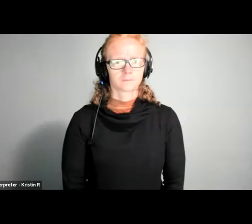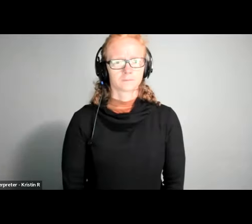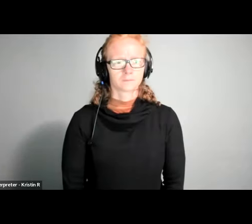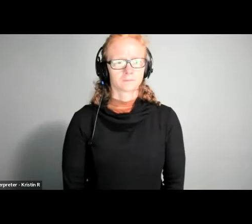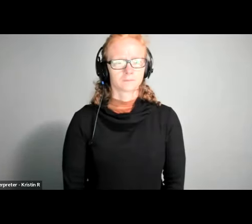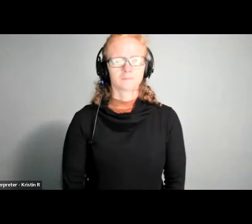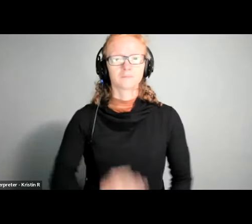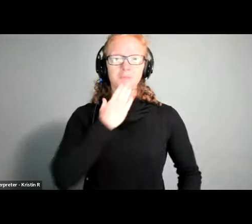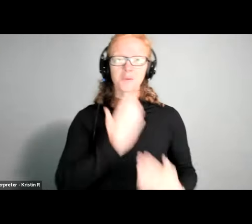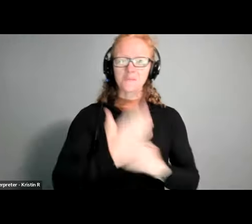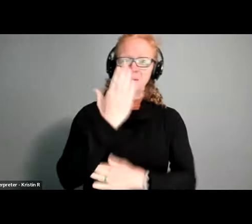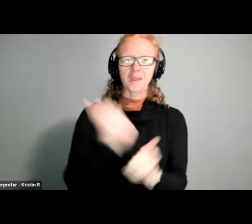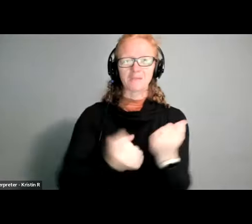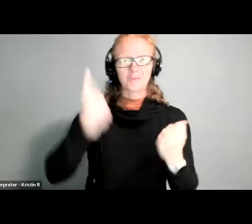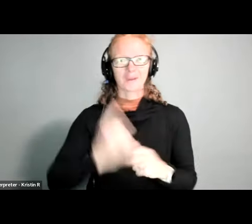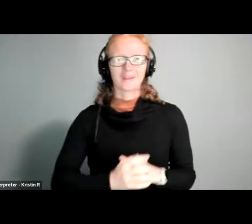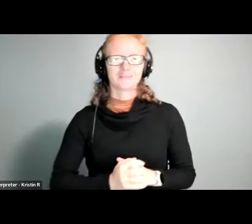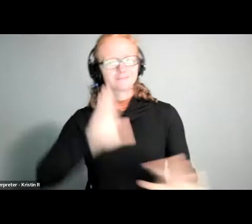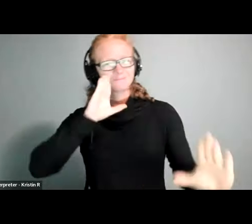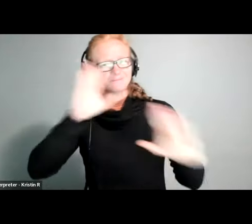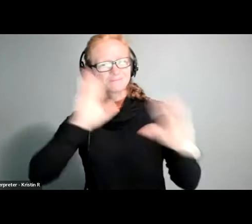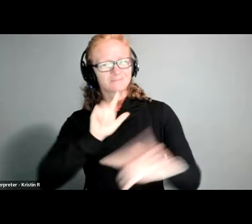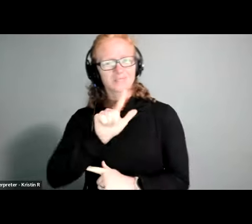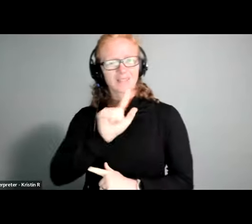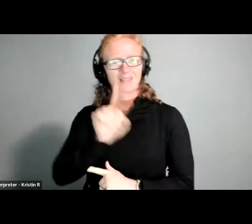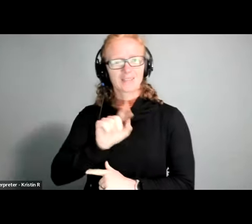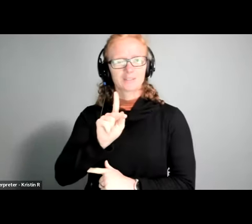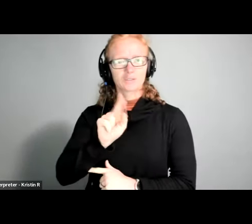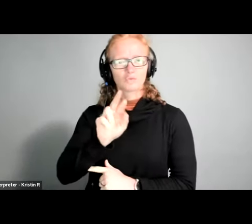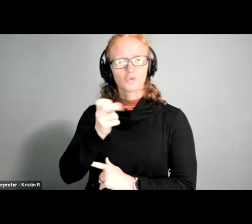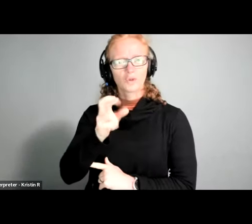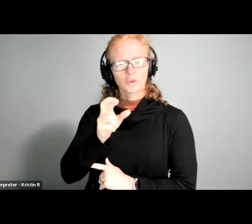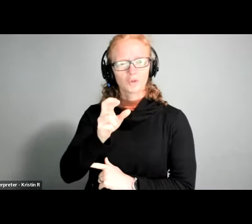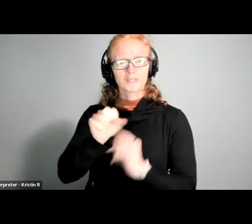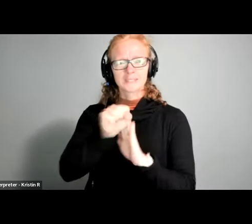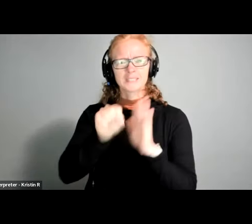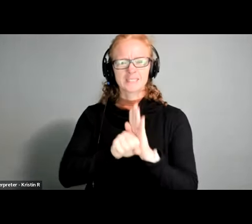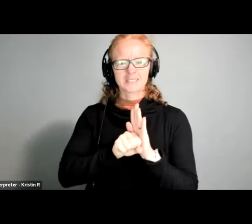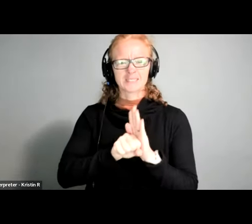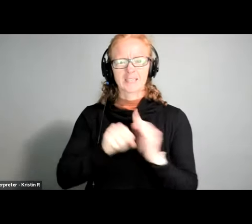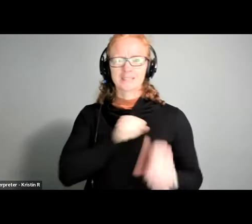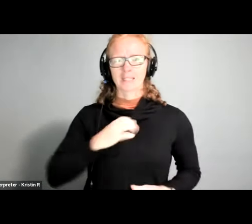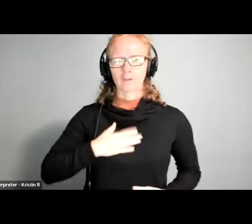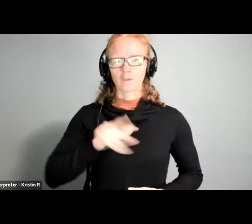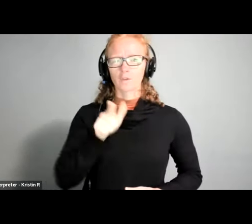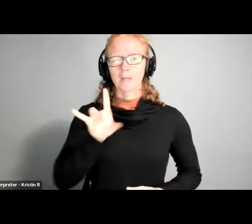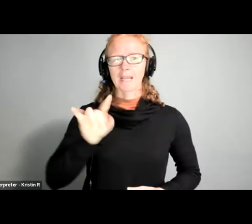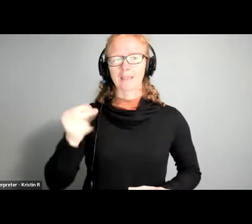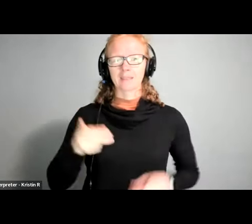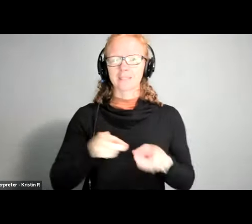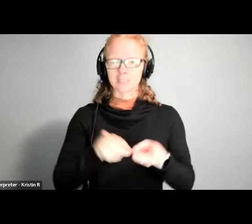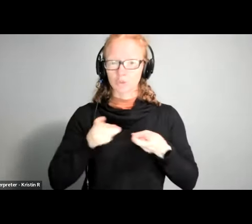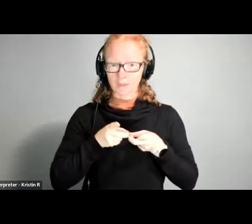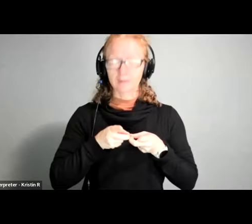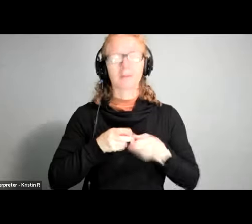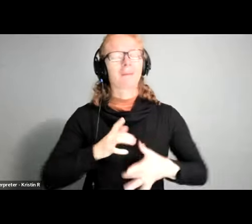good morning everyone hi i'm liz krueger state senator for the 28th district delighted to be with all of